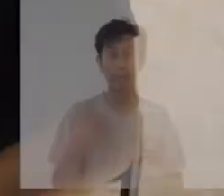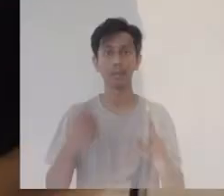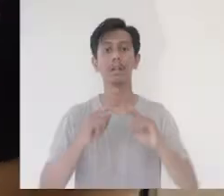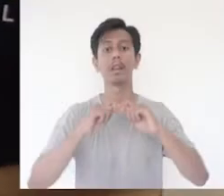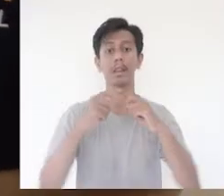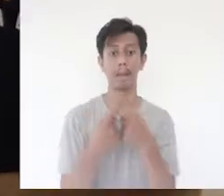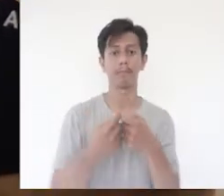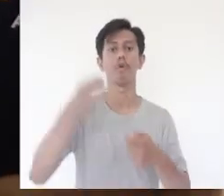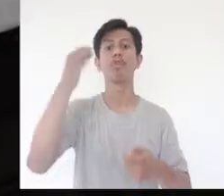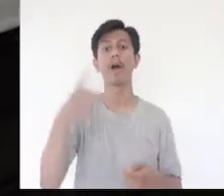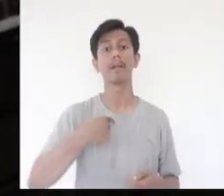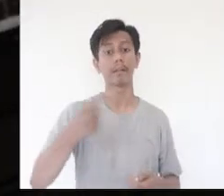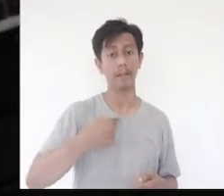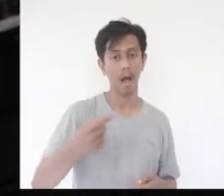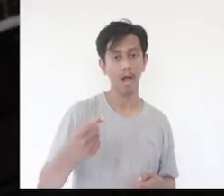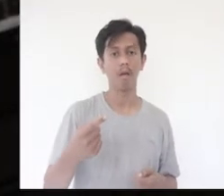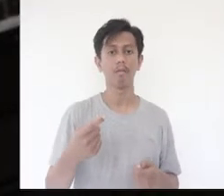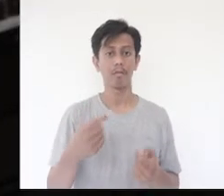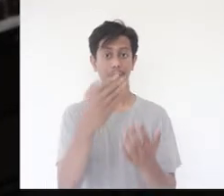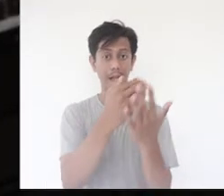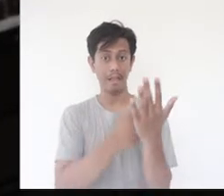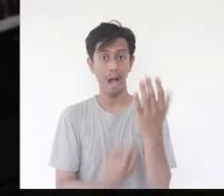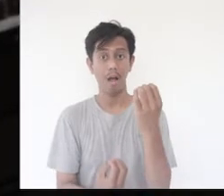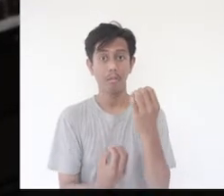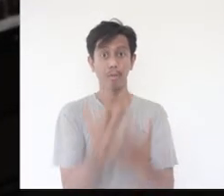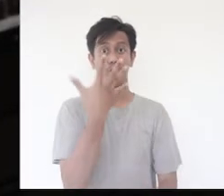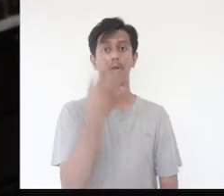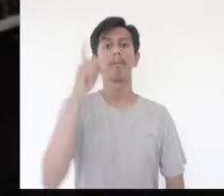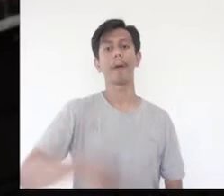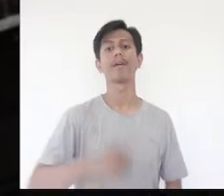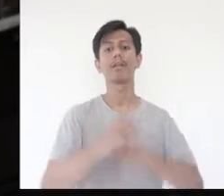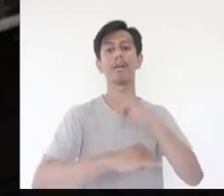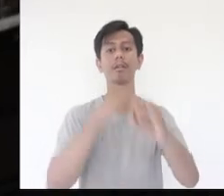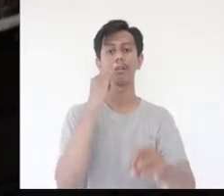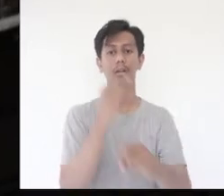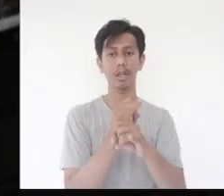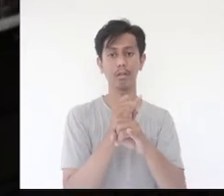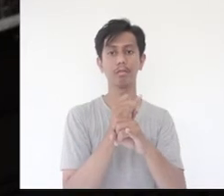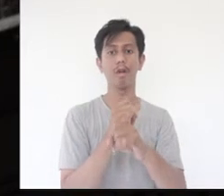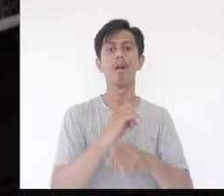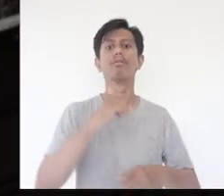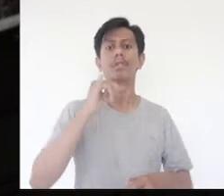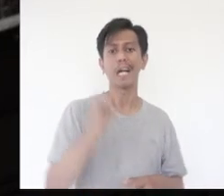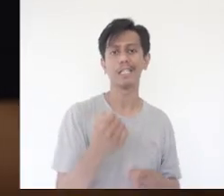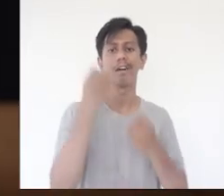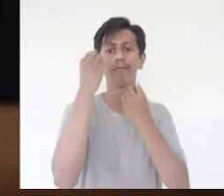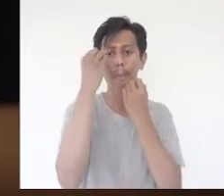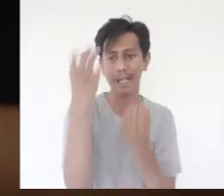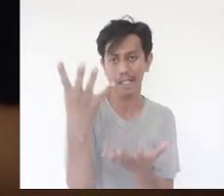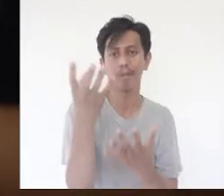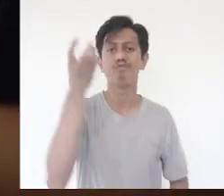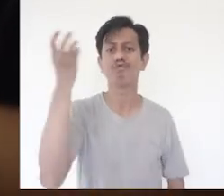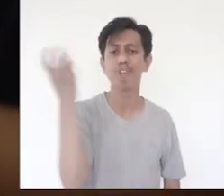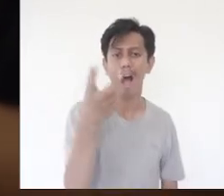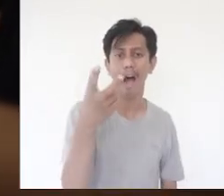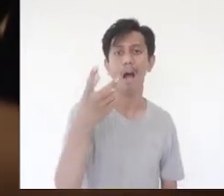The data was collected and uploaded online for analysis by the Kota Kita team. In an ongoing process, the data was organised and turned